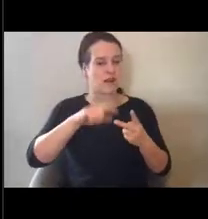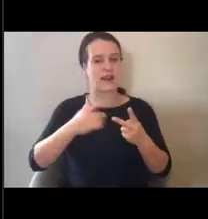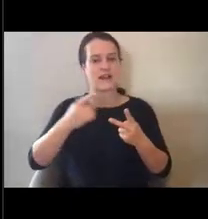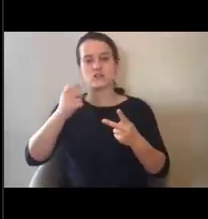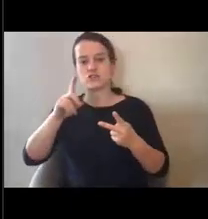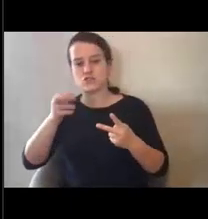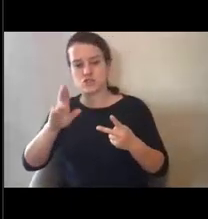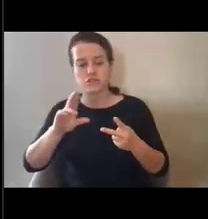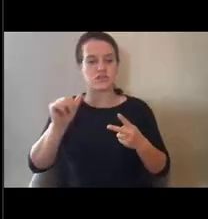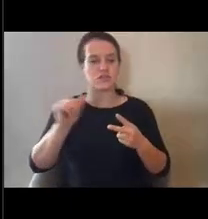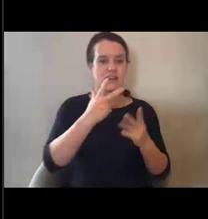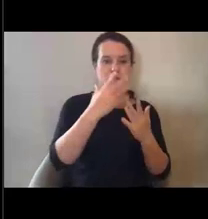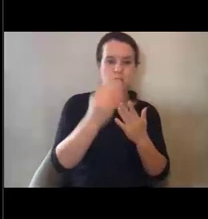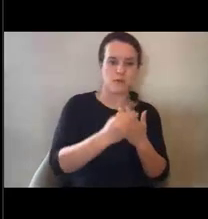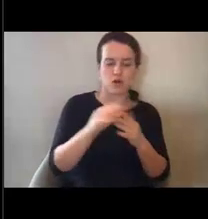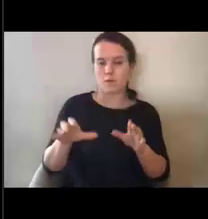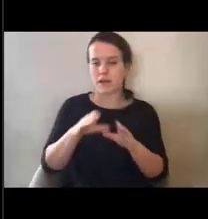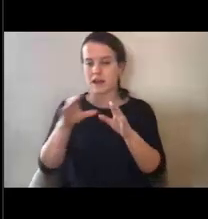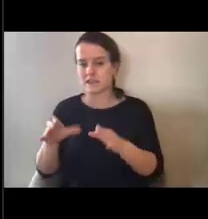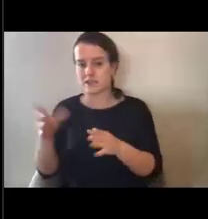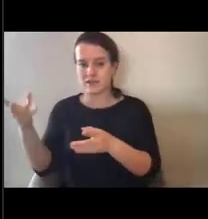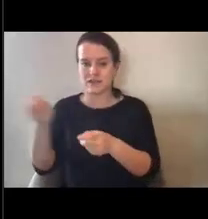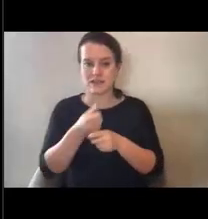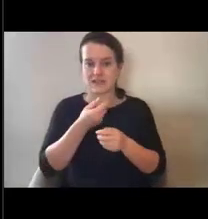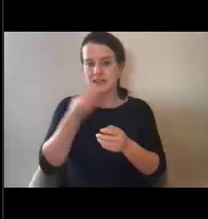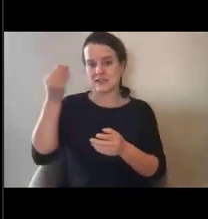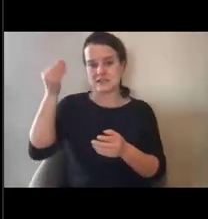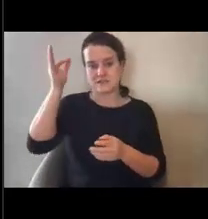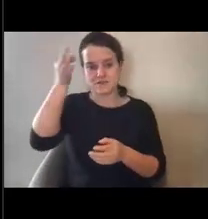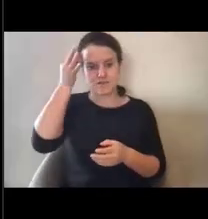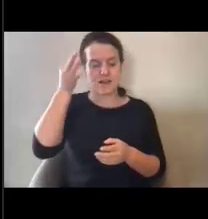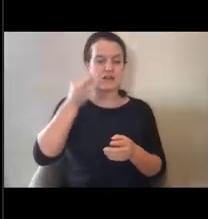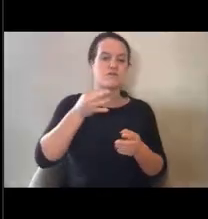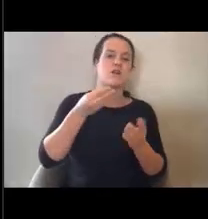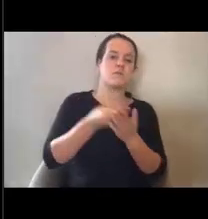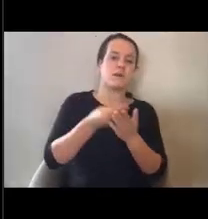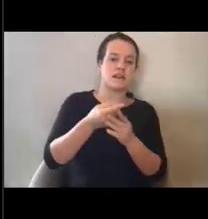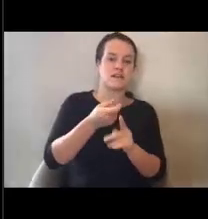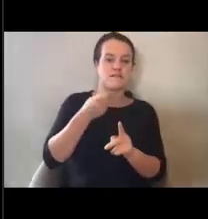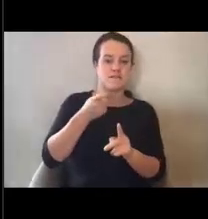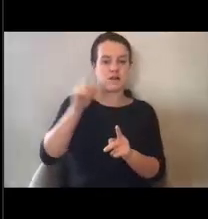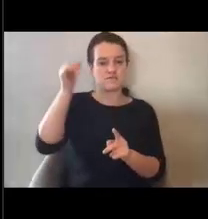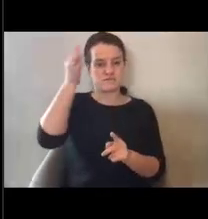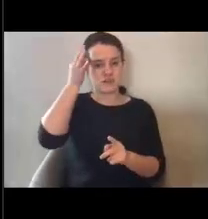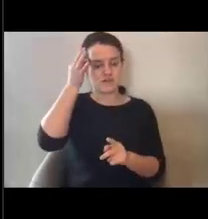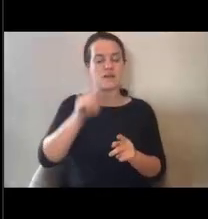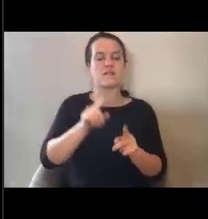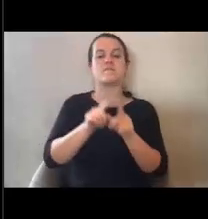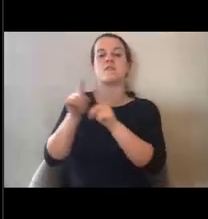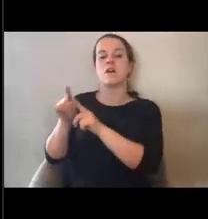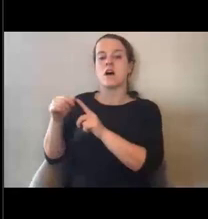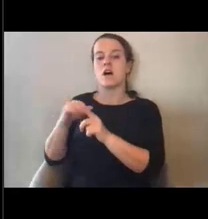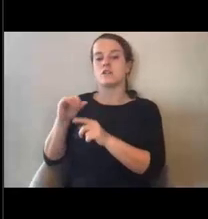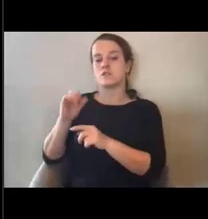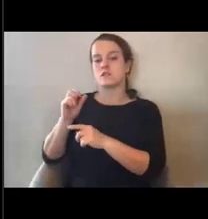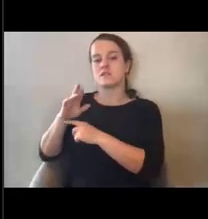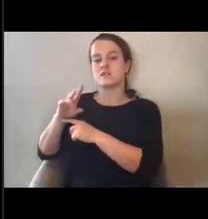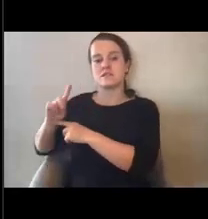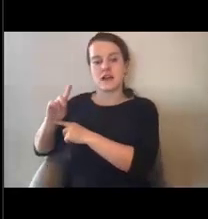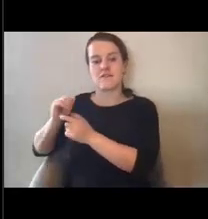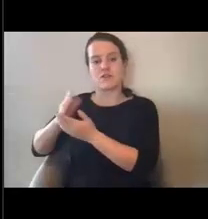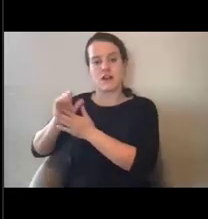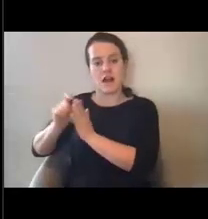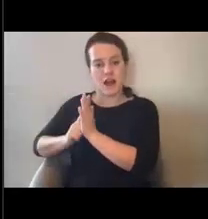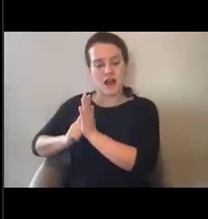activity that receives federal funds or other federal financial assistance. In addition, the Stafford Act requires non-discrimination in the